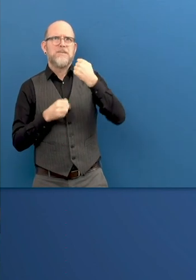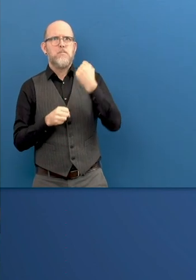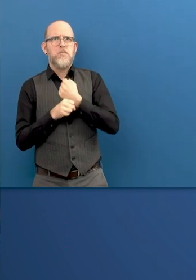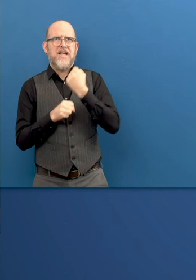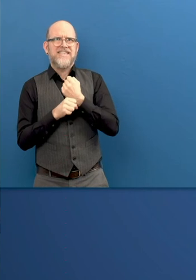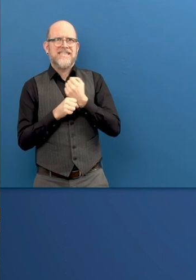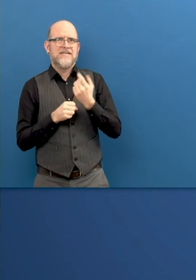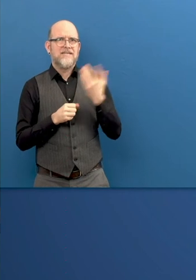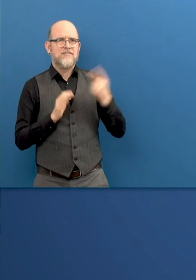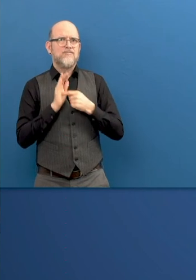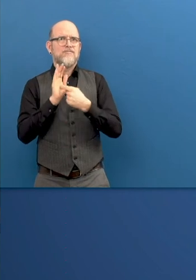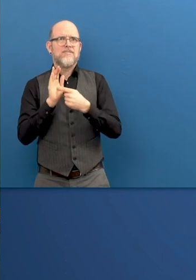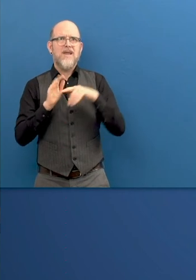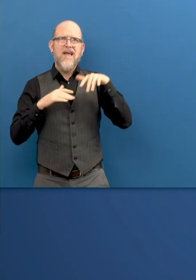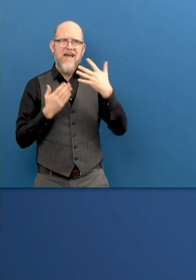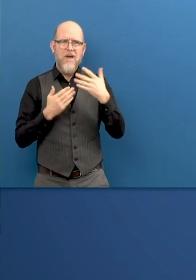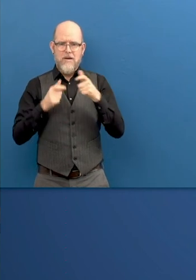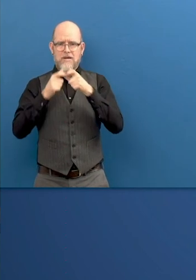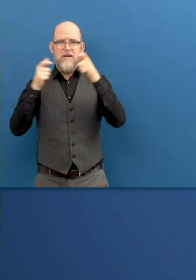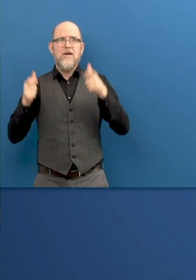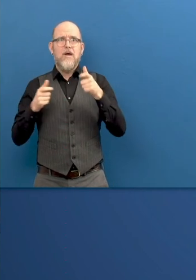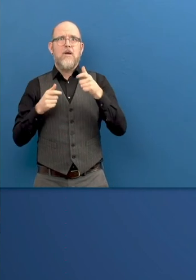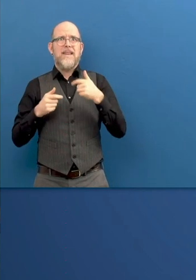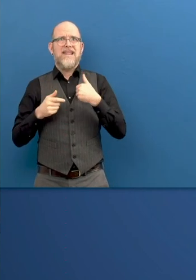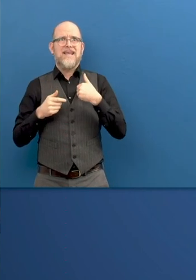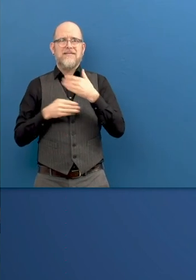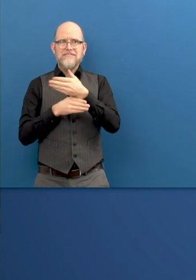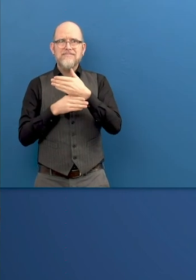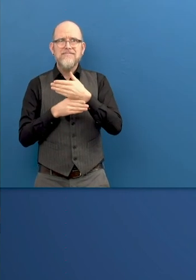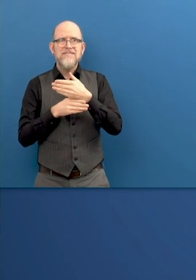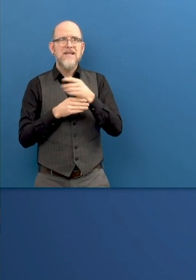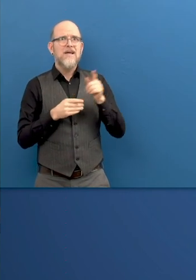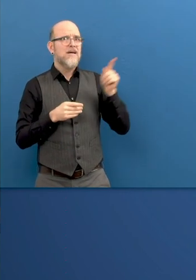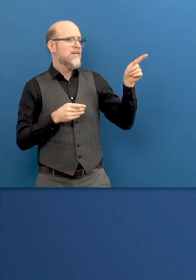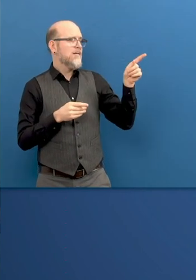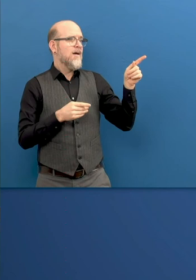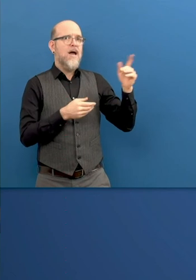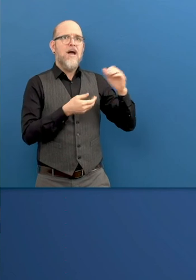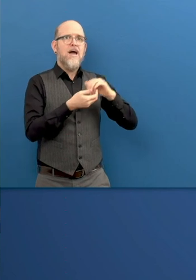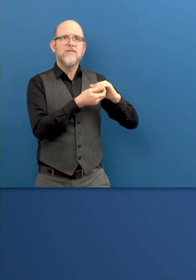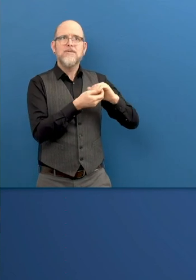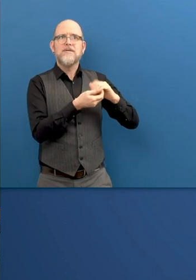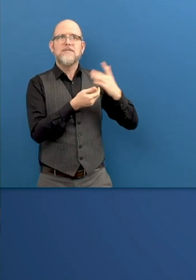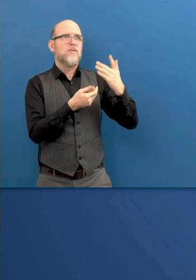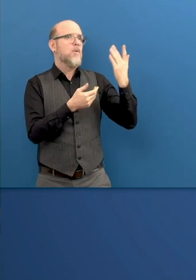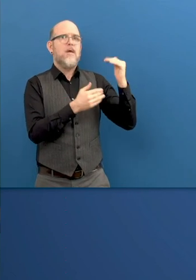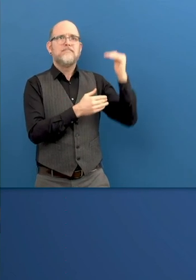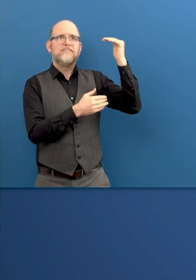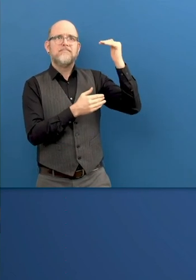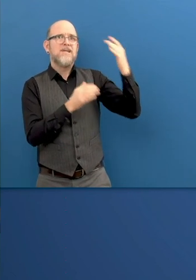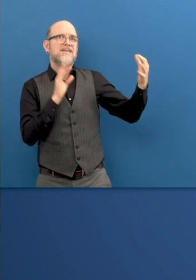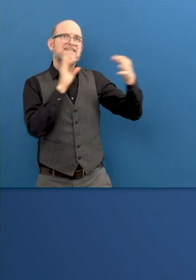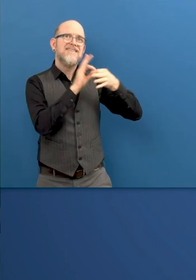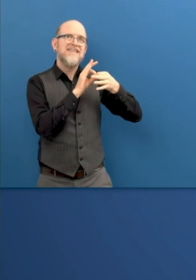strategic partnership around accessibility. We have been working for the last 20 years in three areas. First one is accessibility,